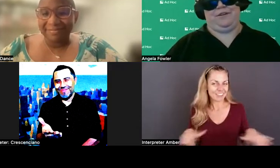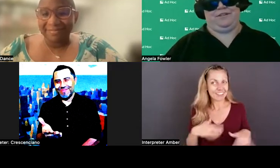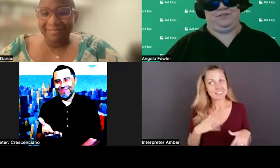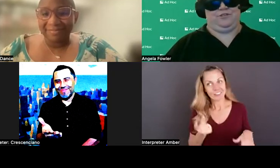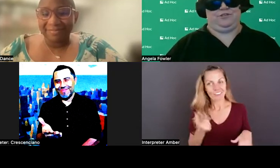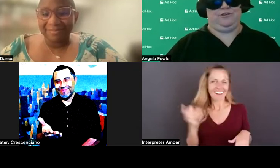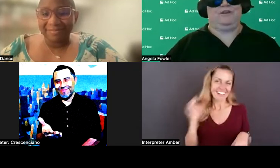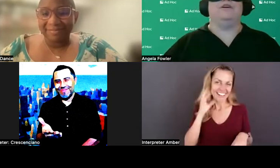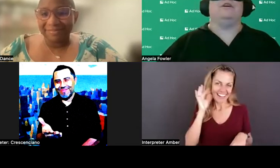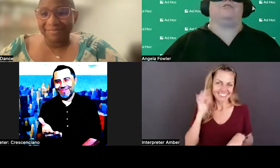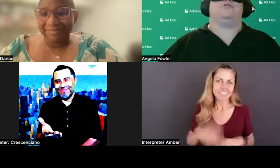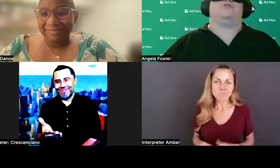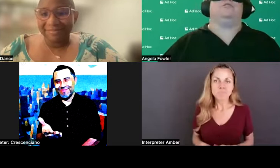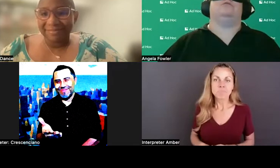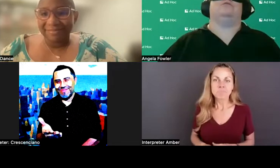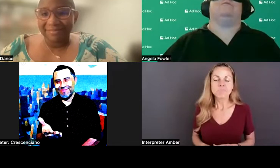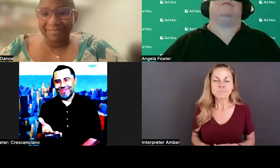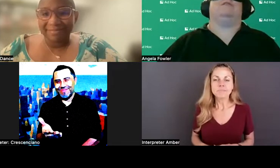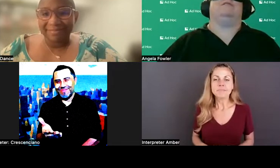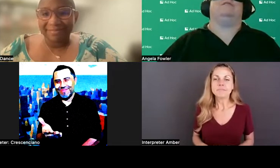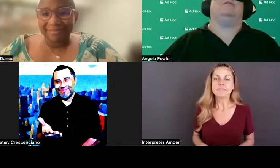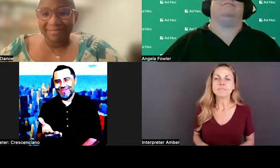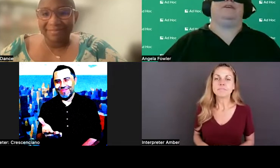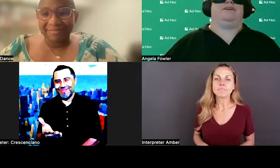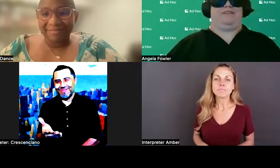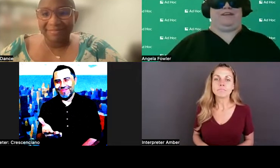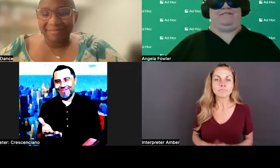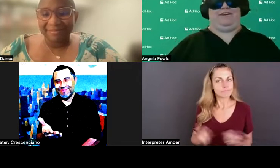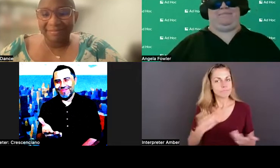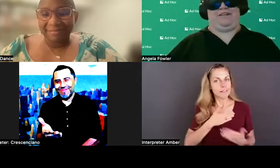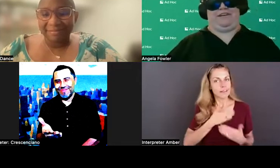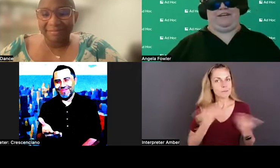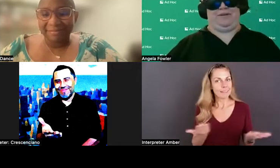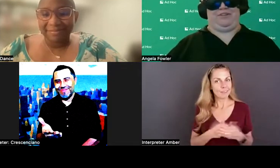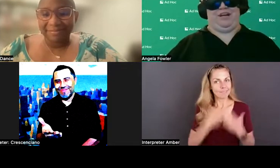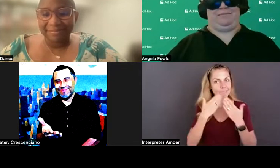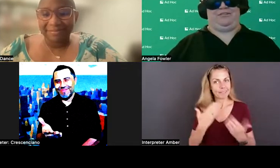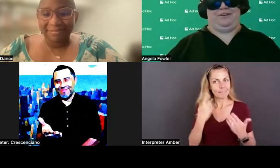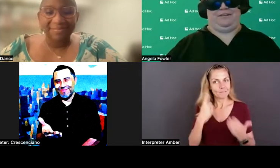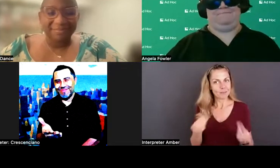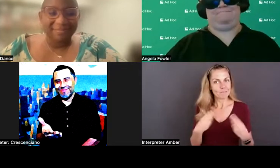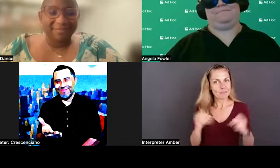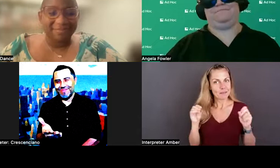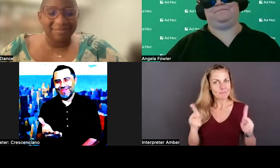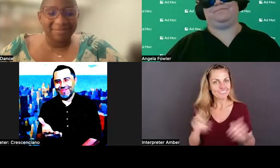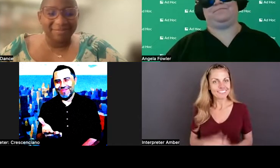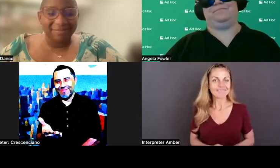And it's good to be here. Thank you very much for giving me this opportunity.